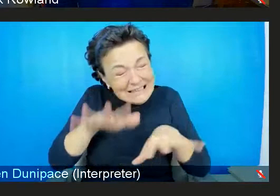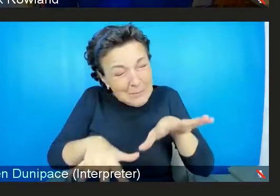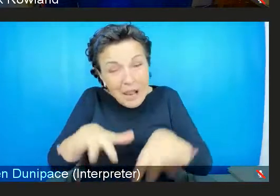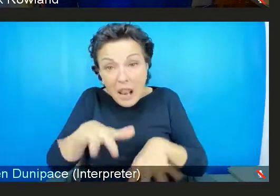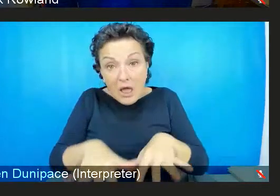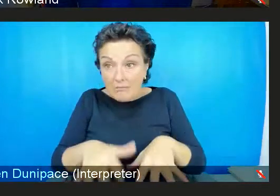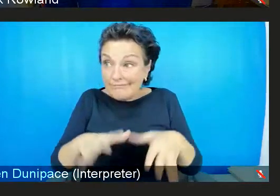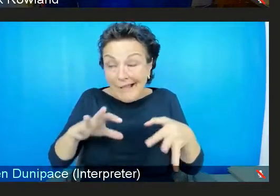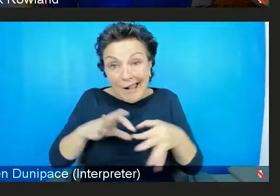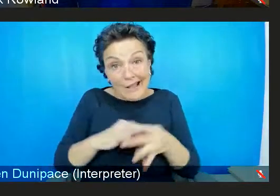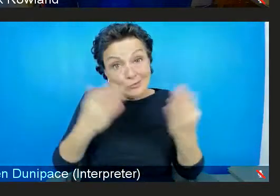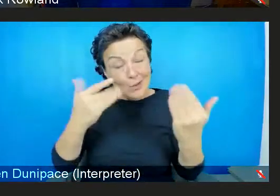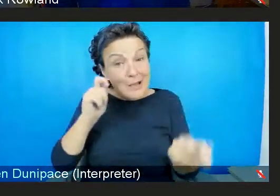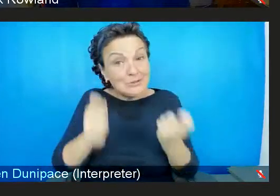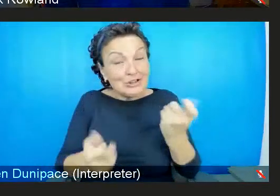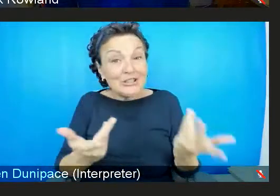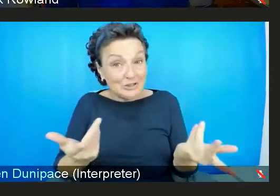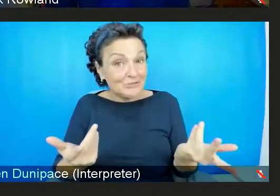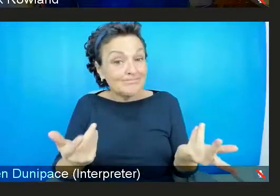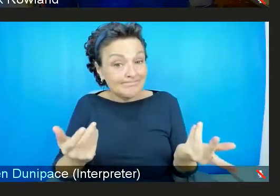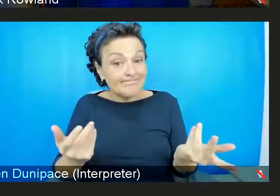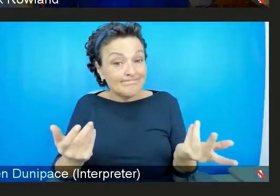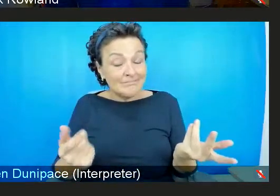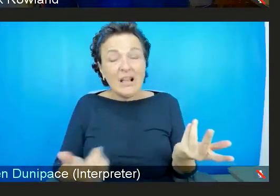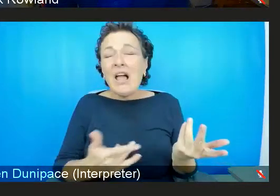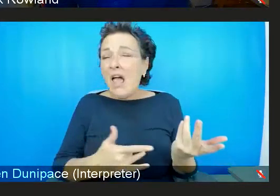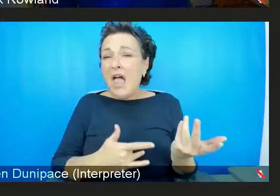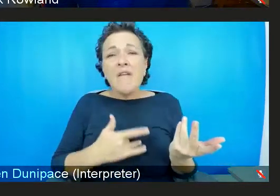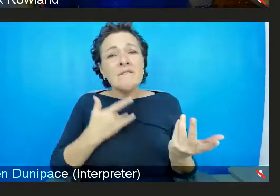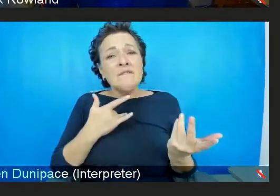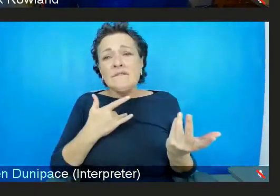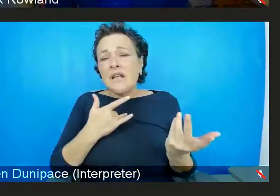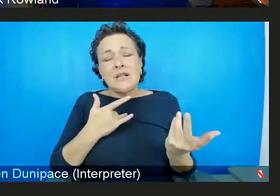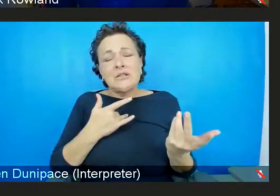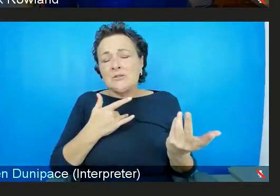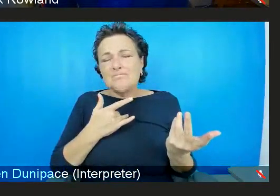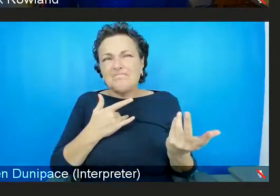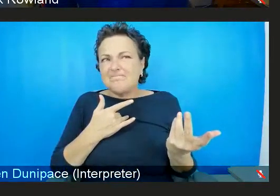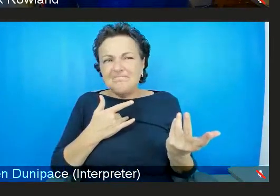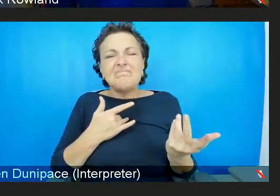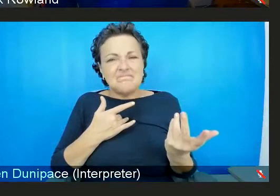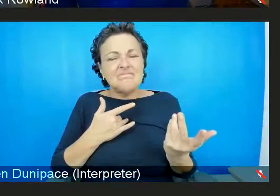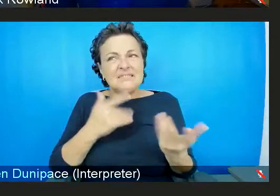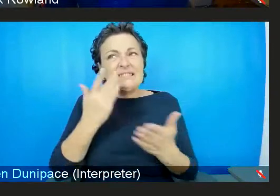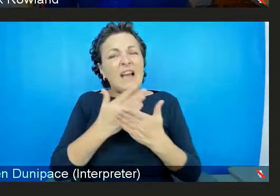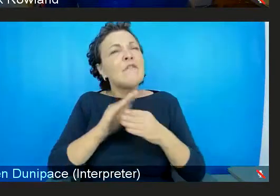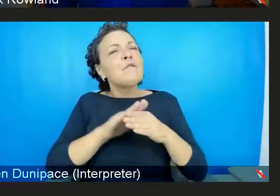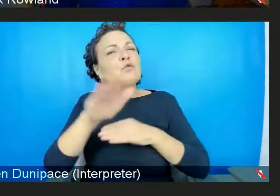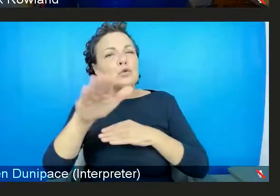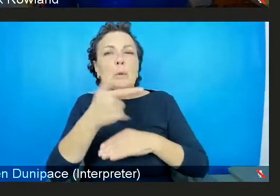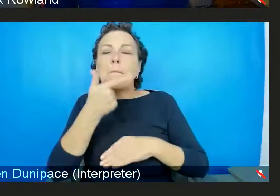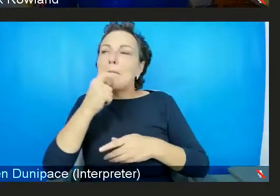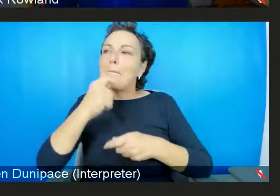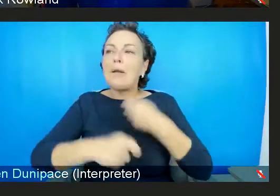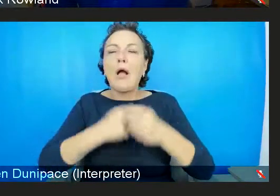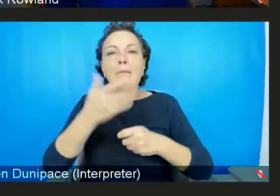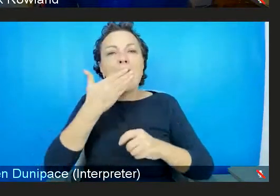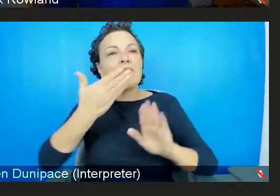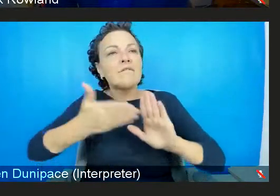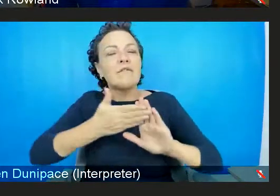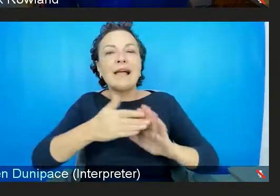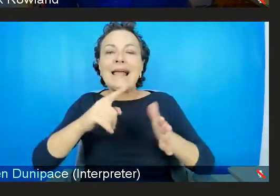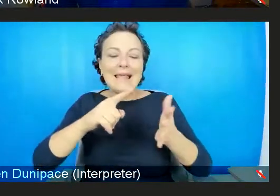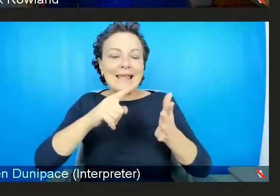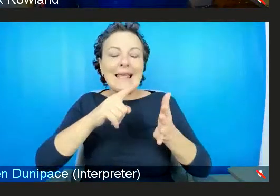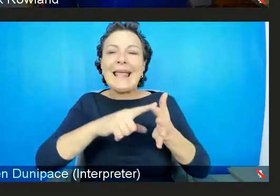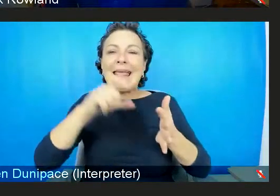you know, greater number of people with kind of eco anxiety, you